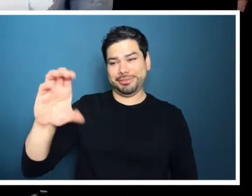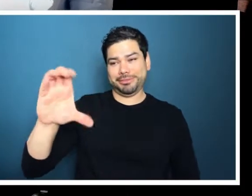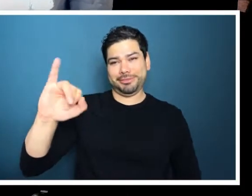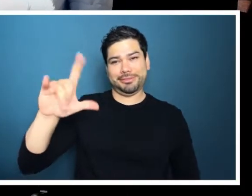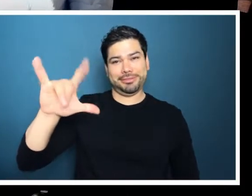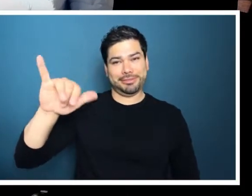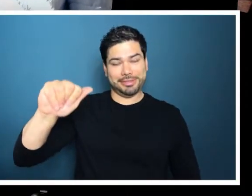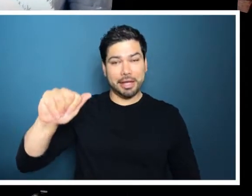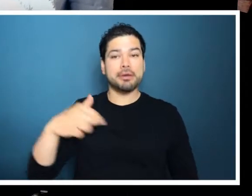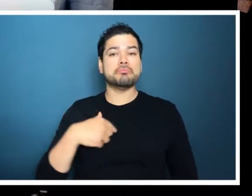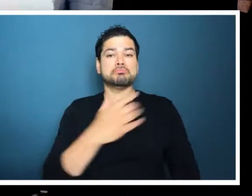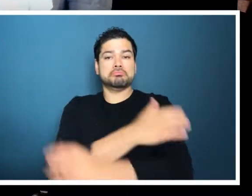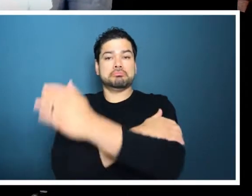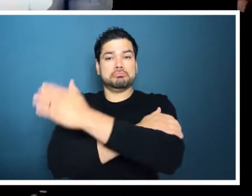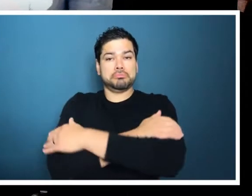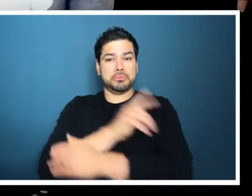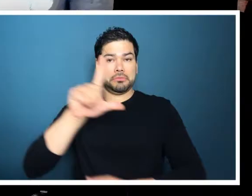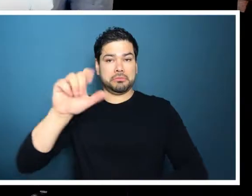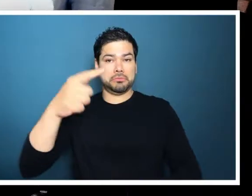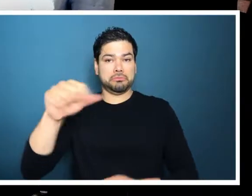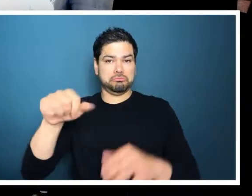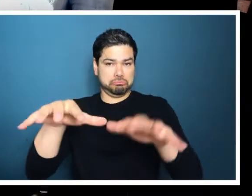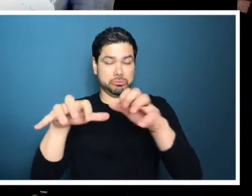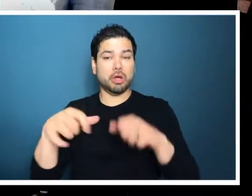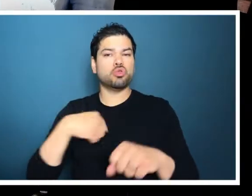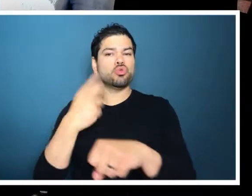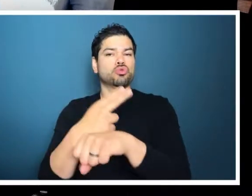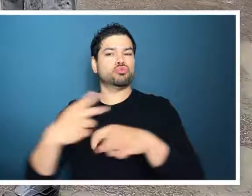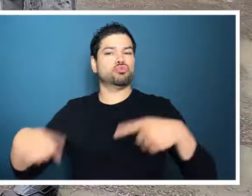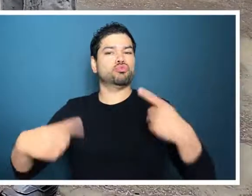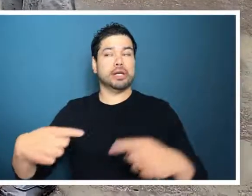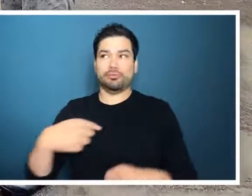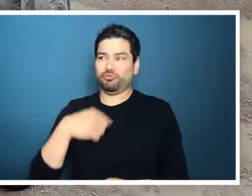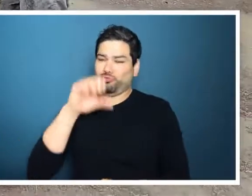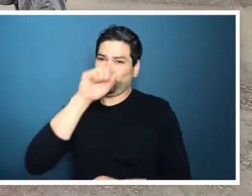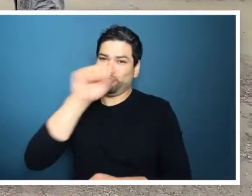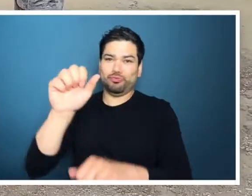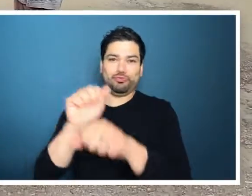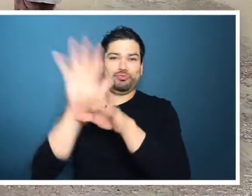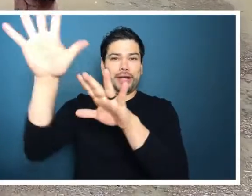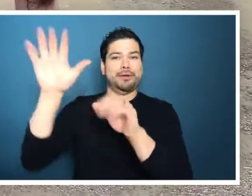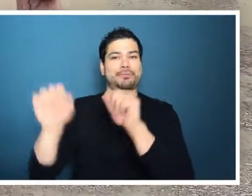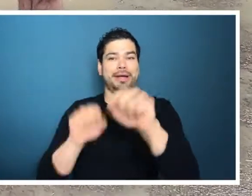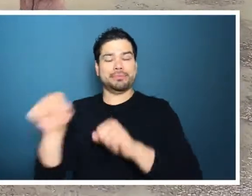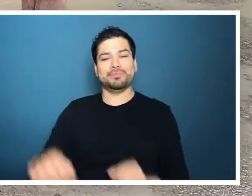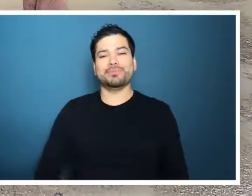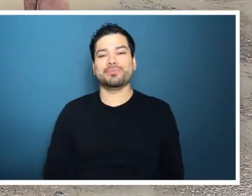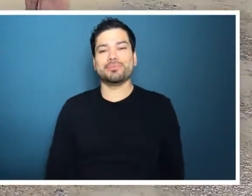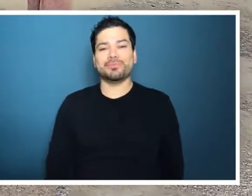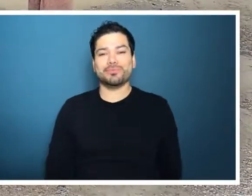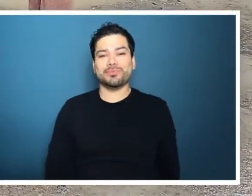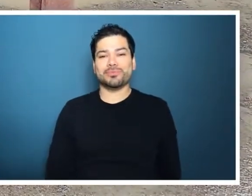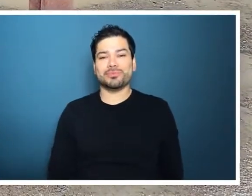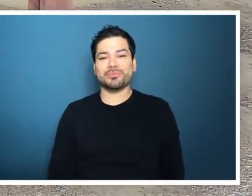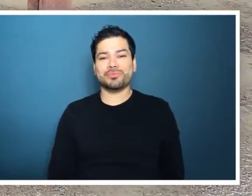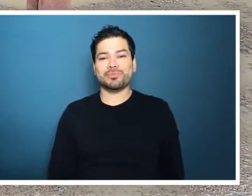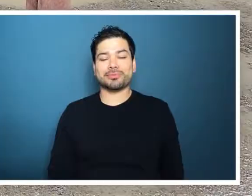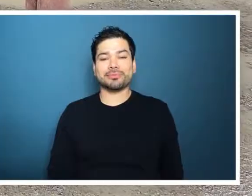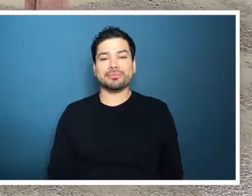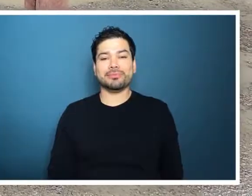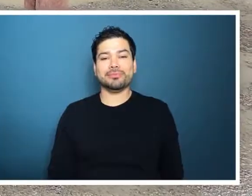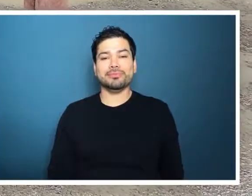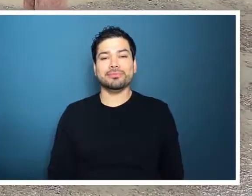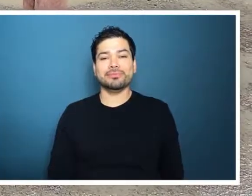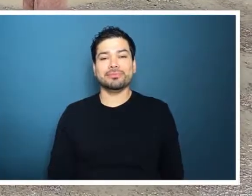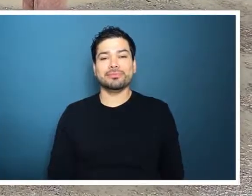Cecilia. I am a quadriplegic and use a wheelchair. I love mountain biking. Cecilia transfers from her